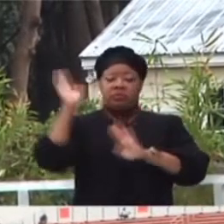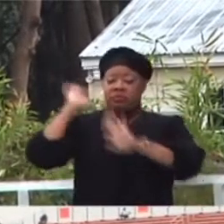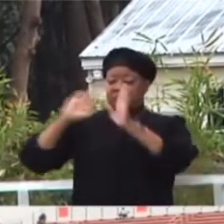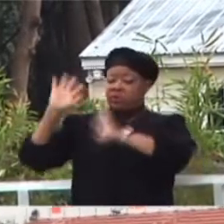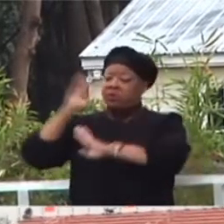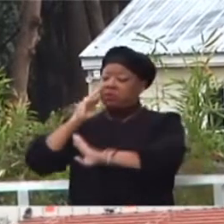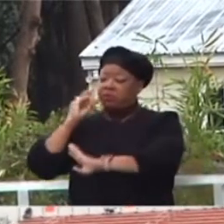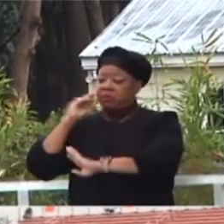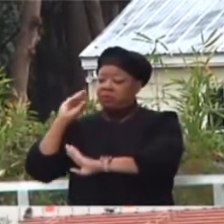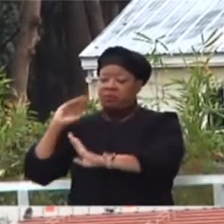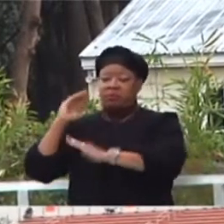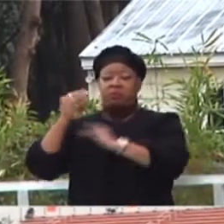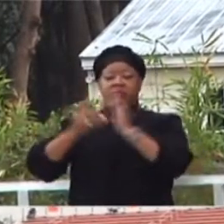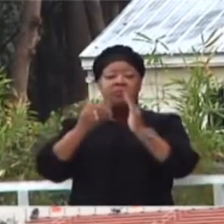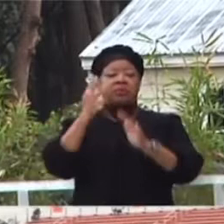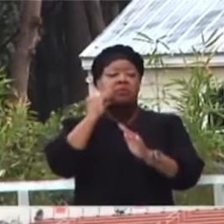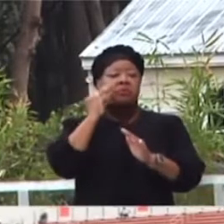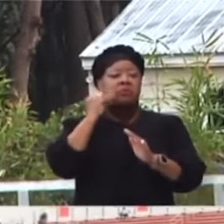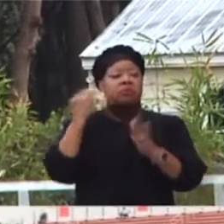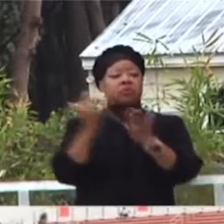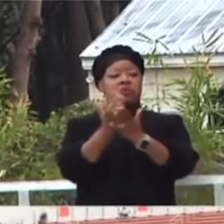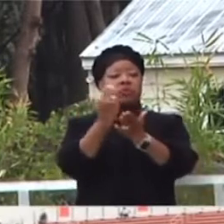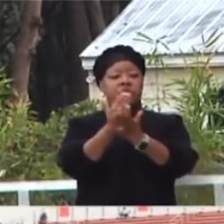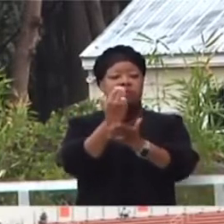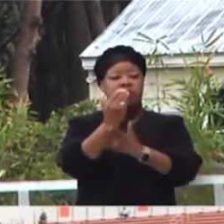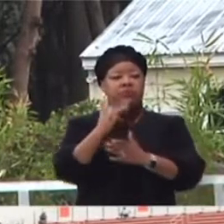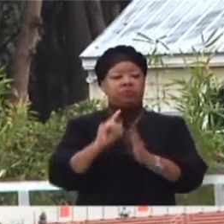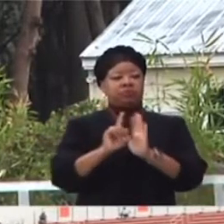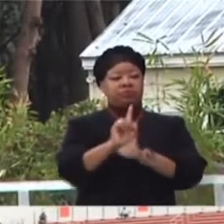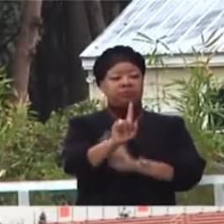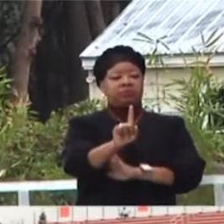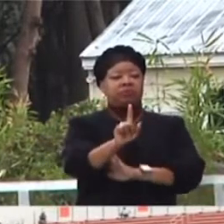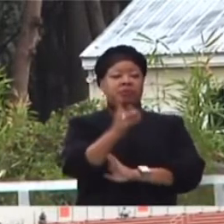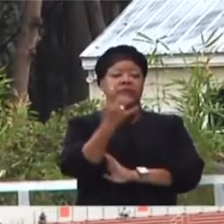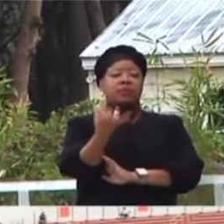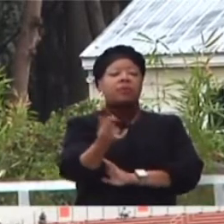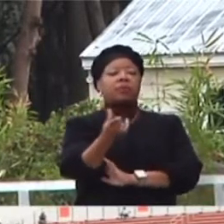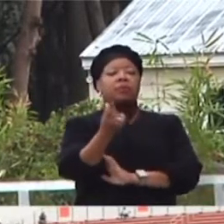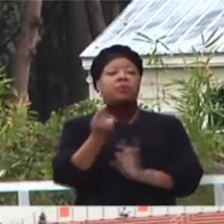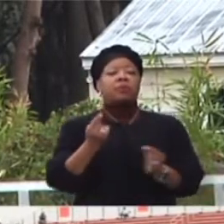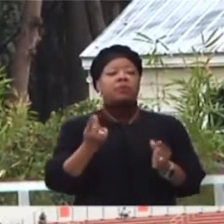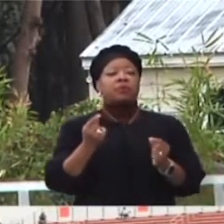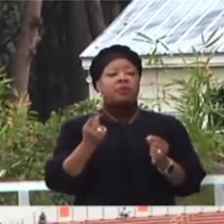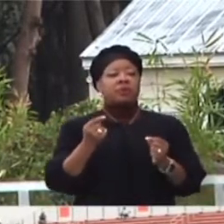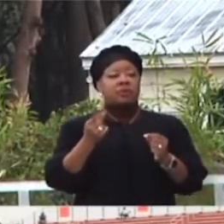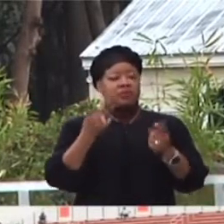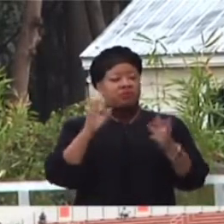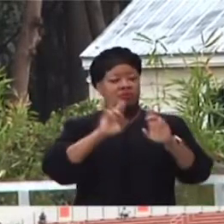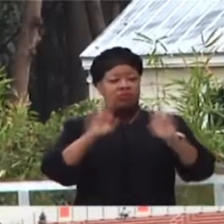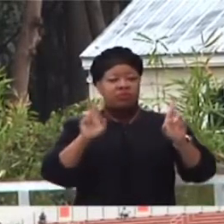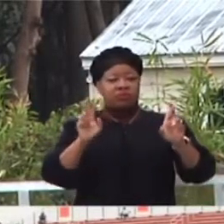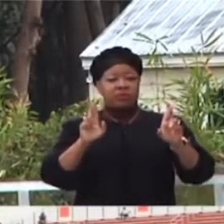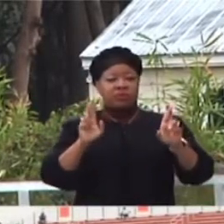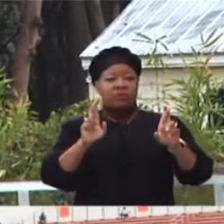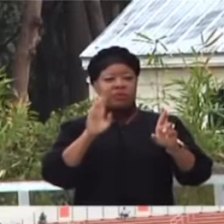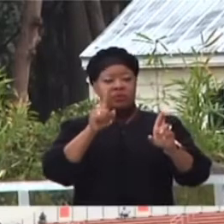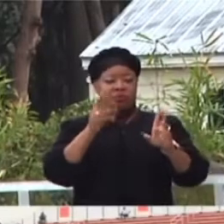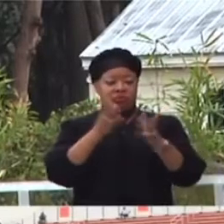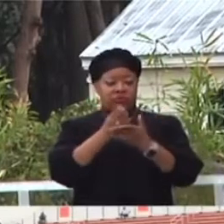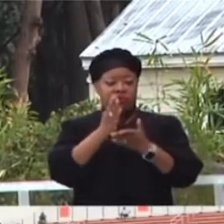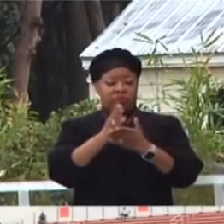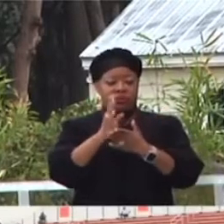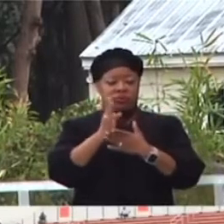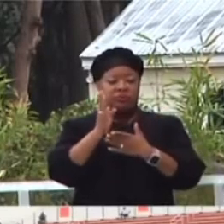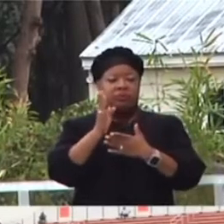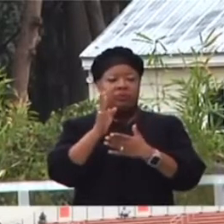end to start new experiences on the other end. At this moment, you are getting ready to participate in a rites of passage